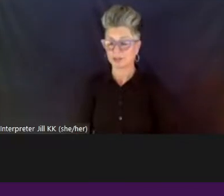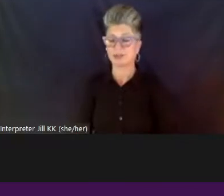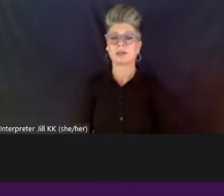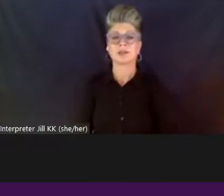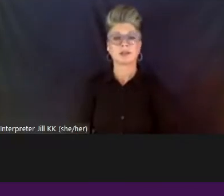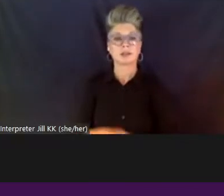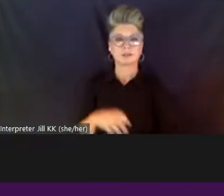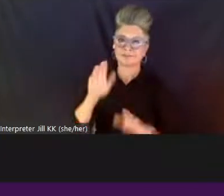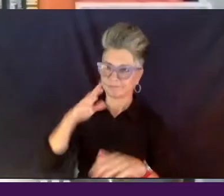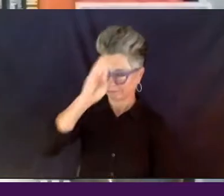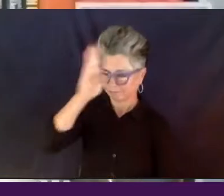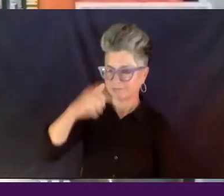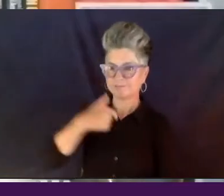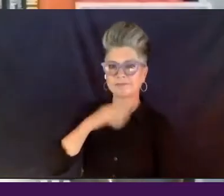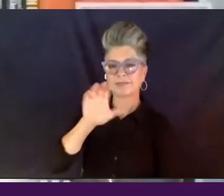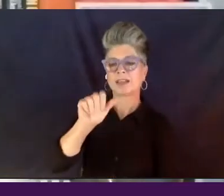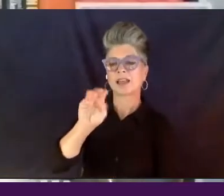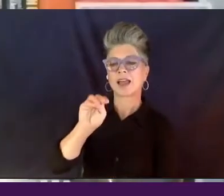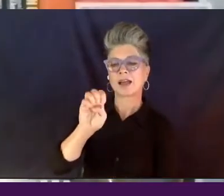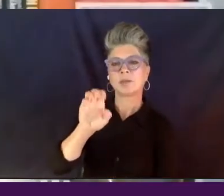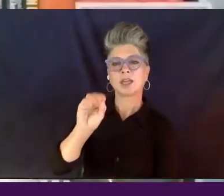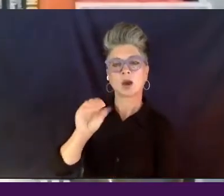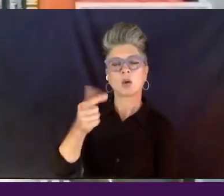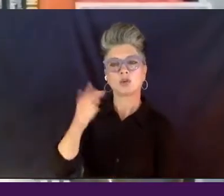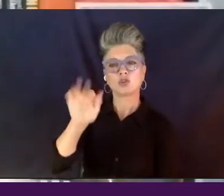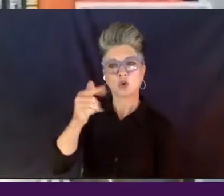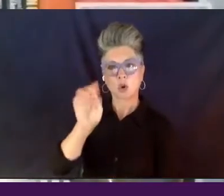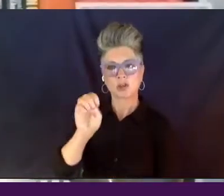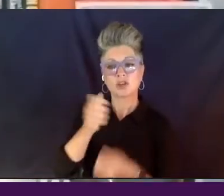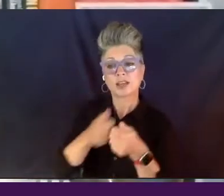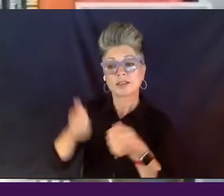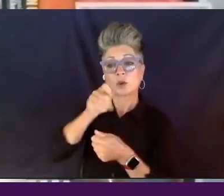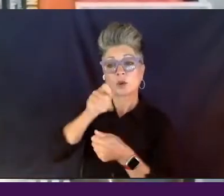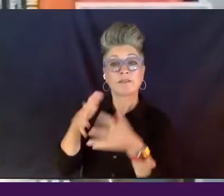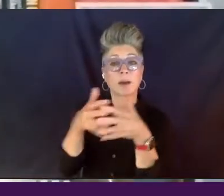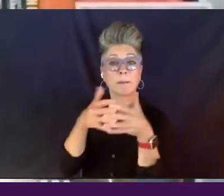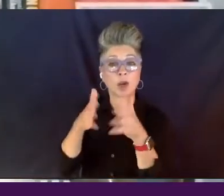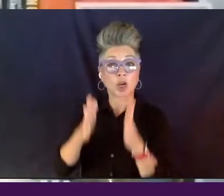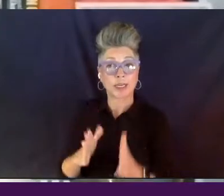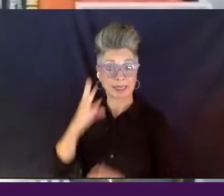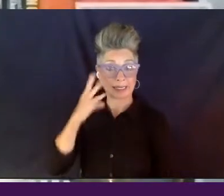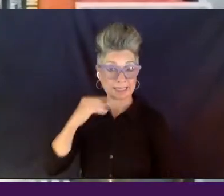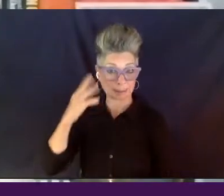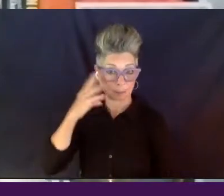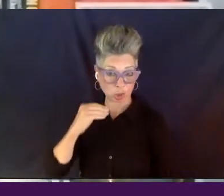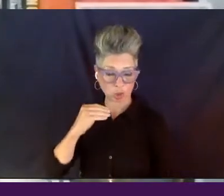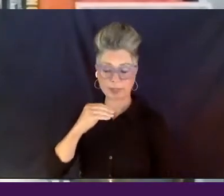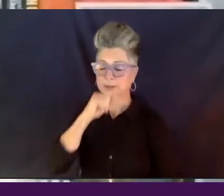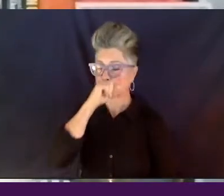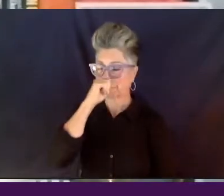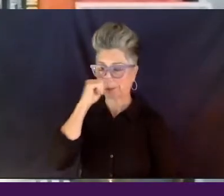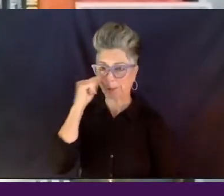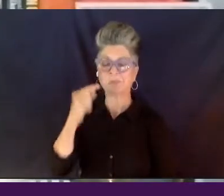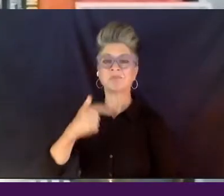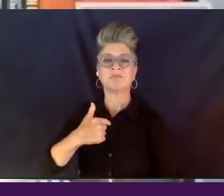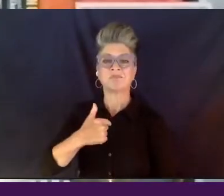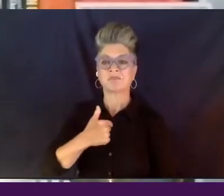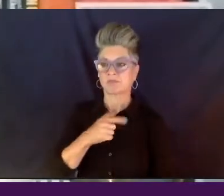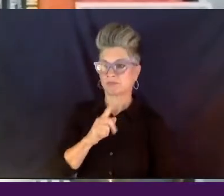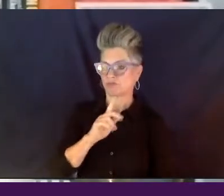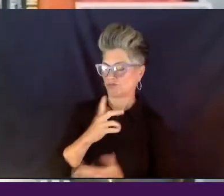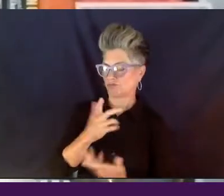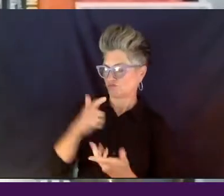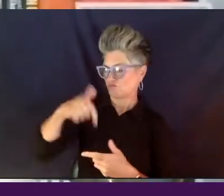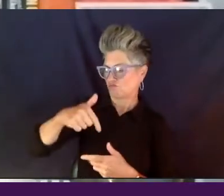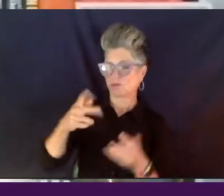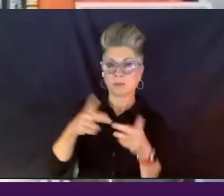Great. Hi, everyone. I'm Cameo George. I'm the executive of American Experience, as Leslie said. I've been in this position